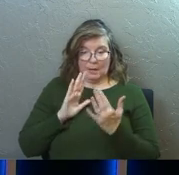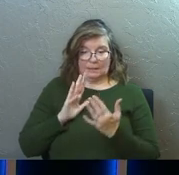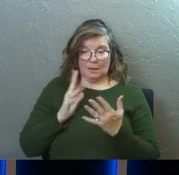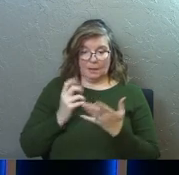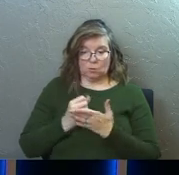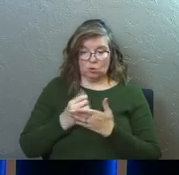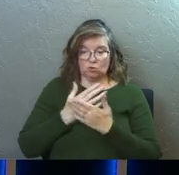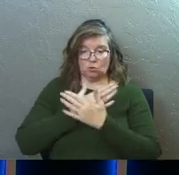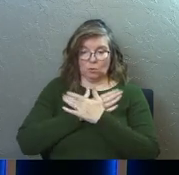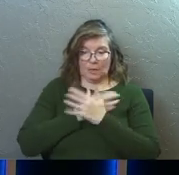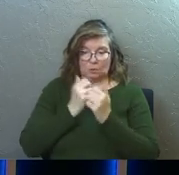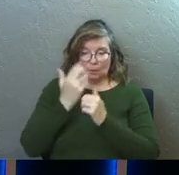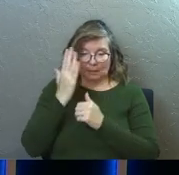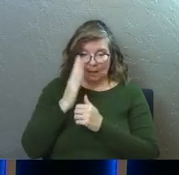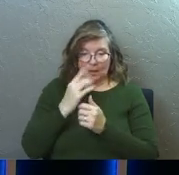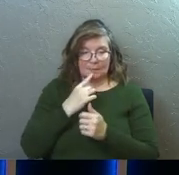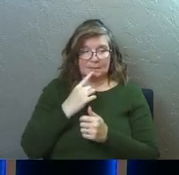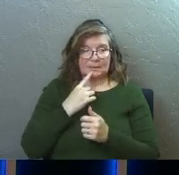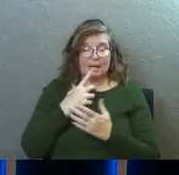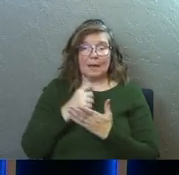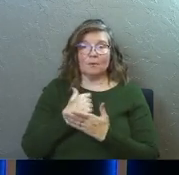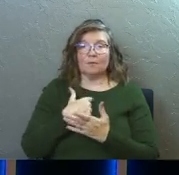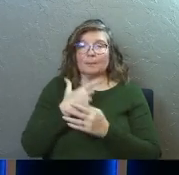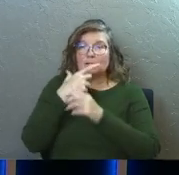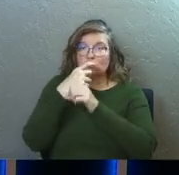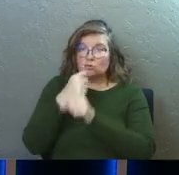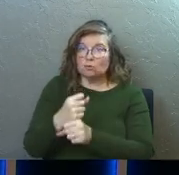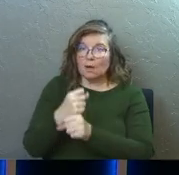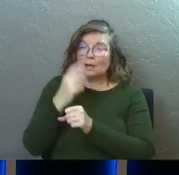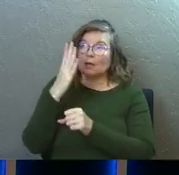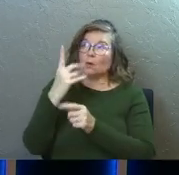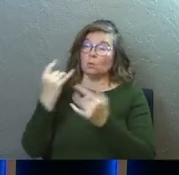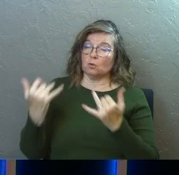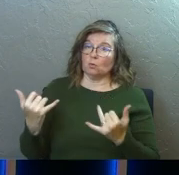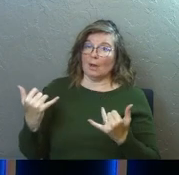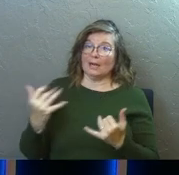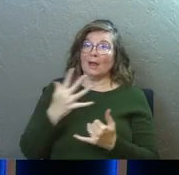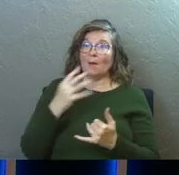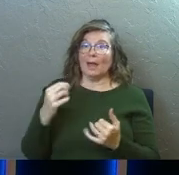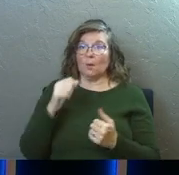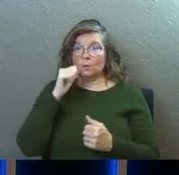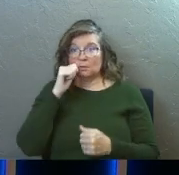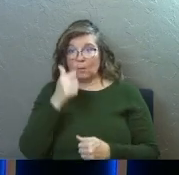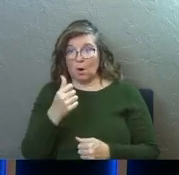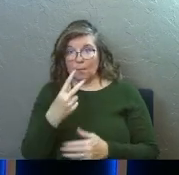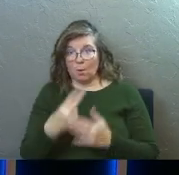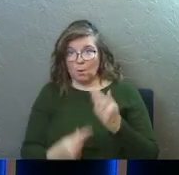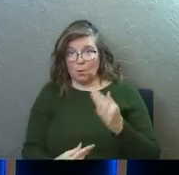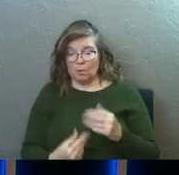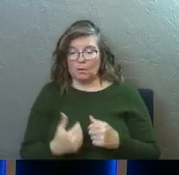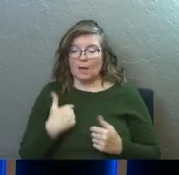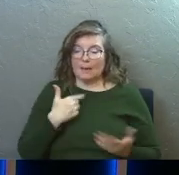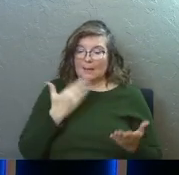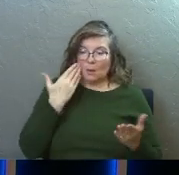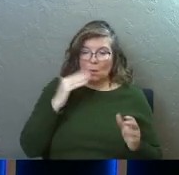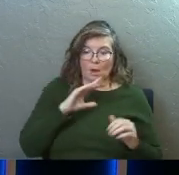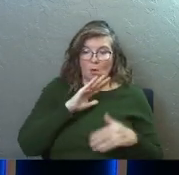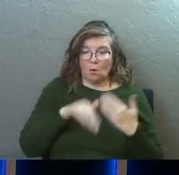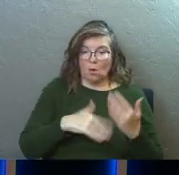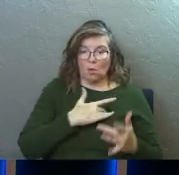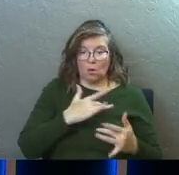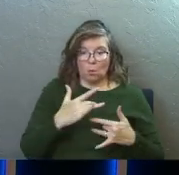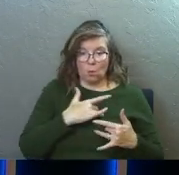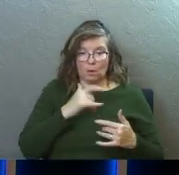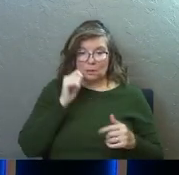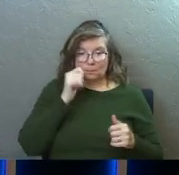opportunity to rest in God, what I'm saying is it's an opportunity for me to trust God with right now and with tomorrow, that I may not know how all the